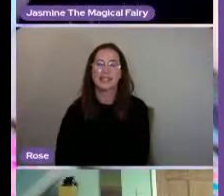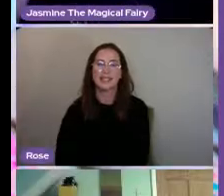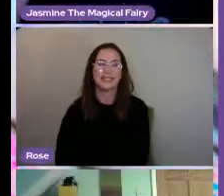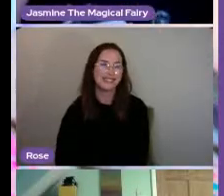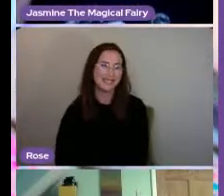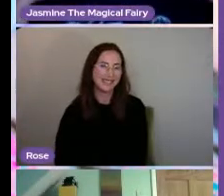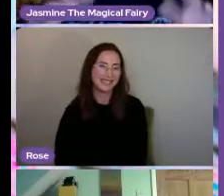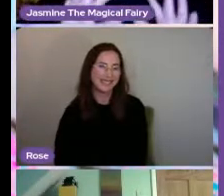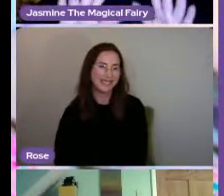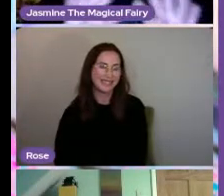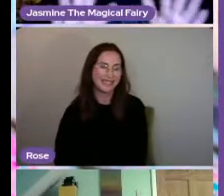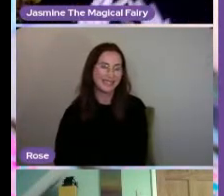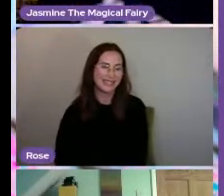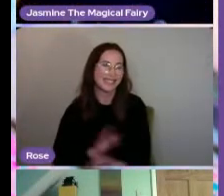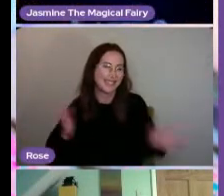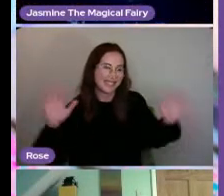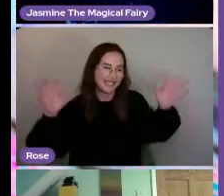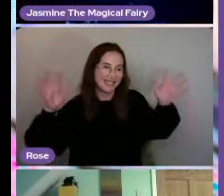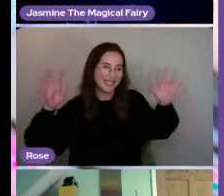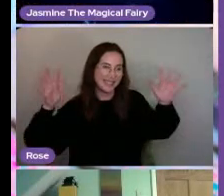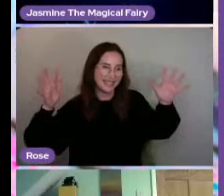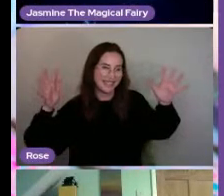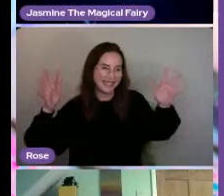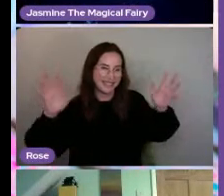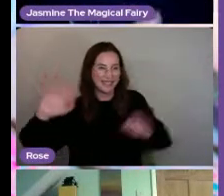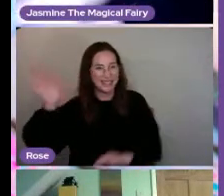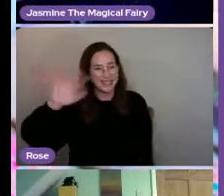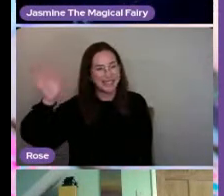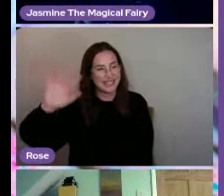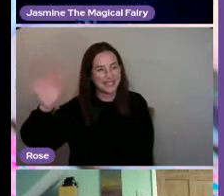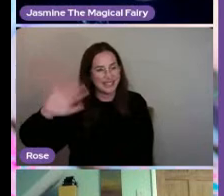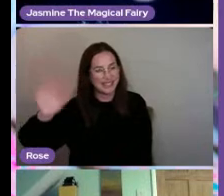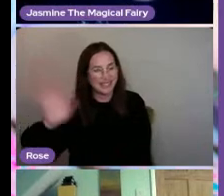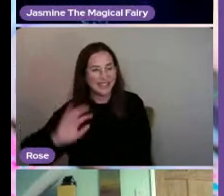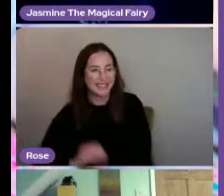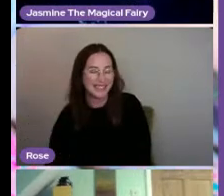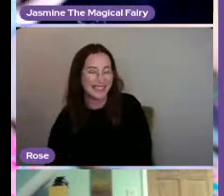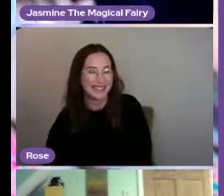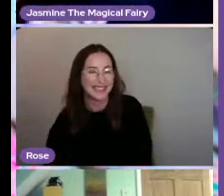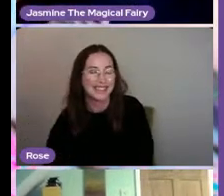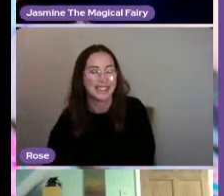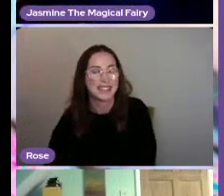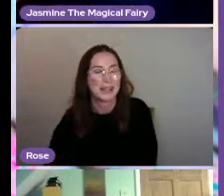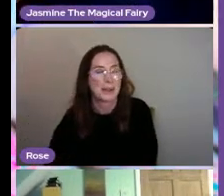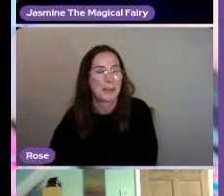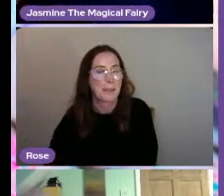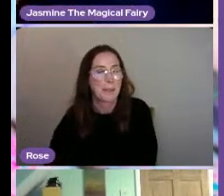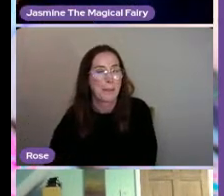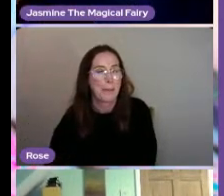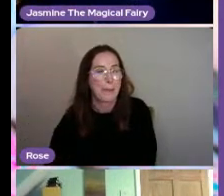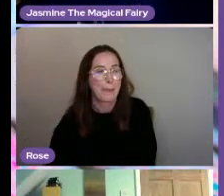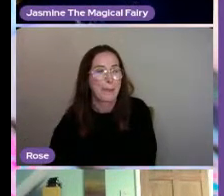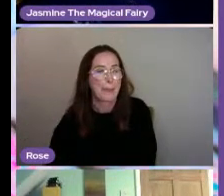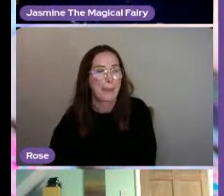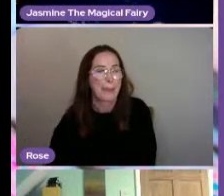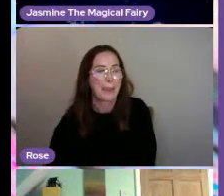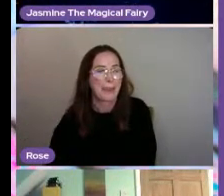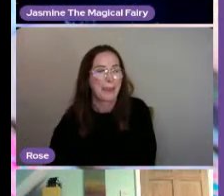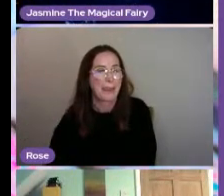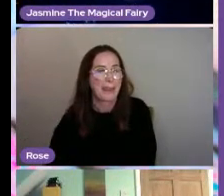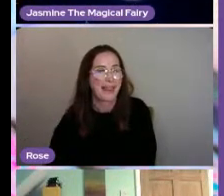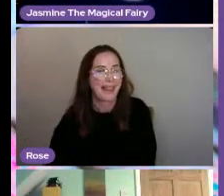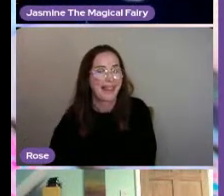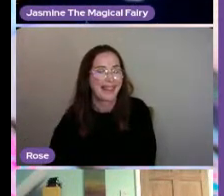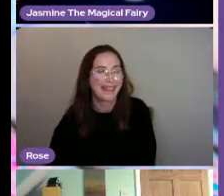and Pete on. Hi. Hi. You're awesome. Let's move you across, Sally. Hi.